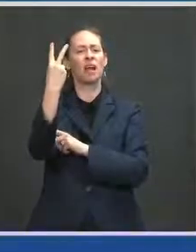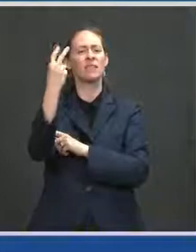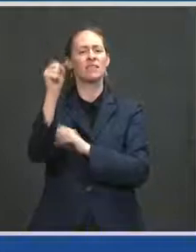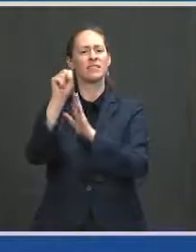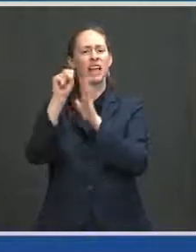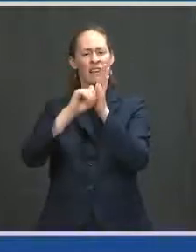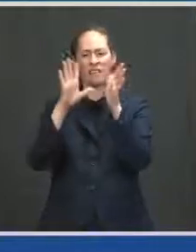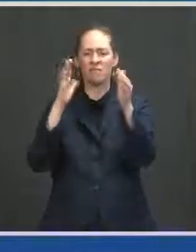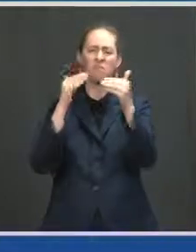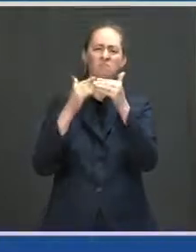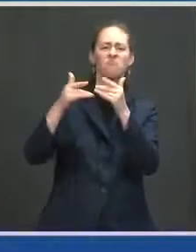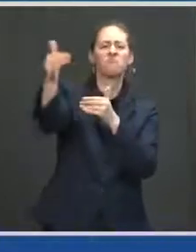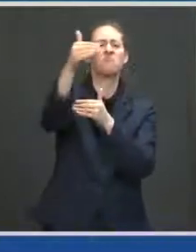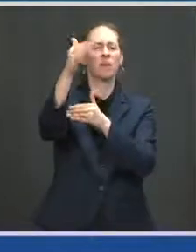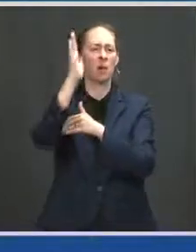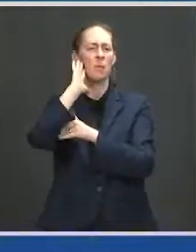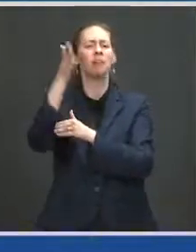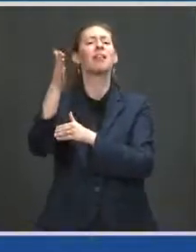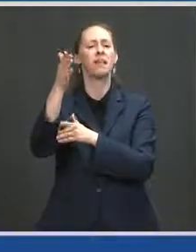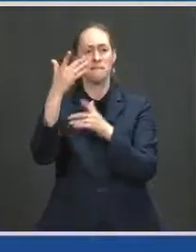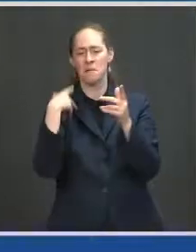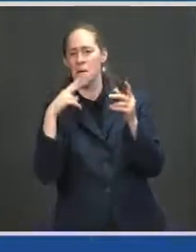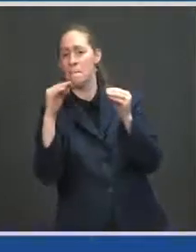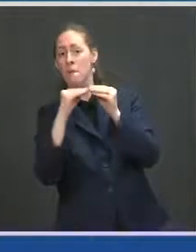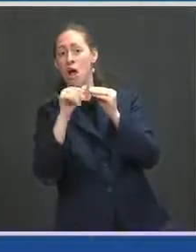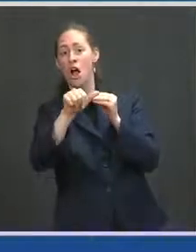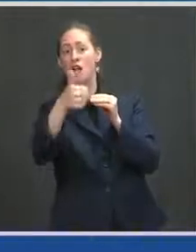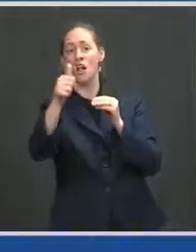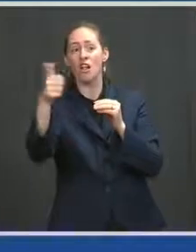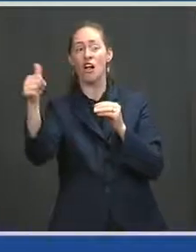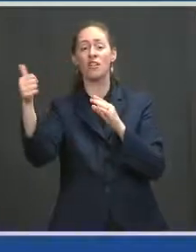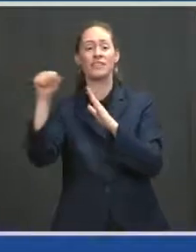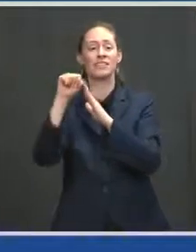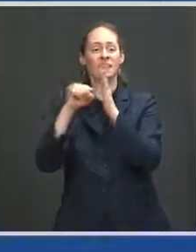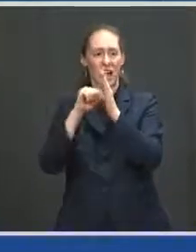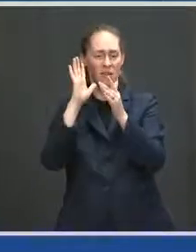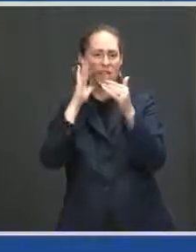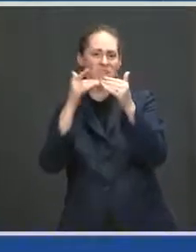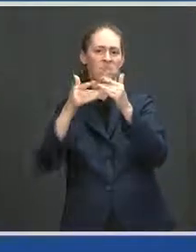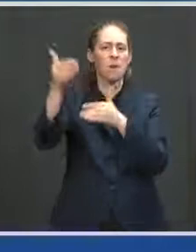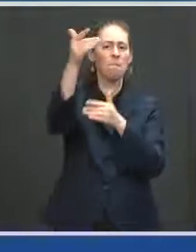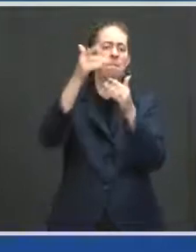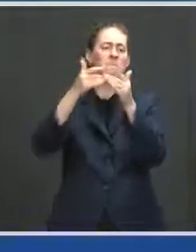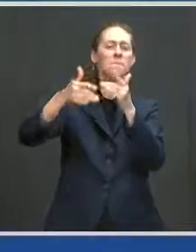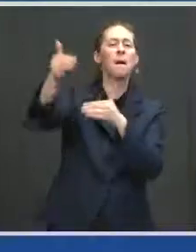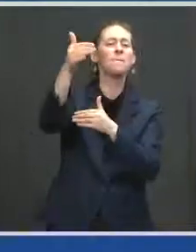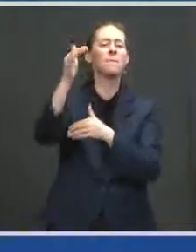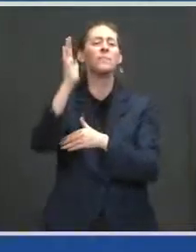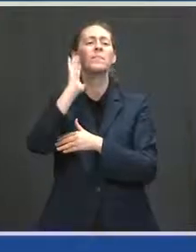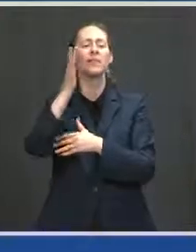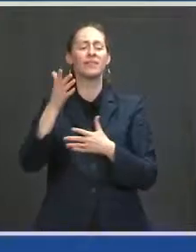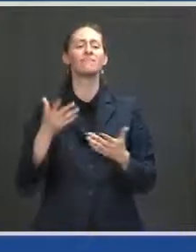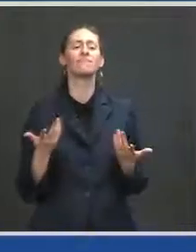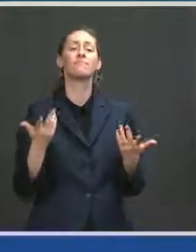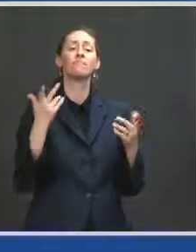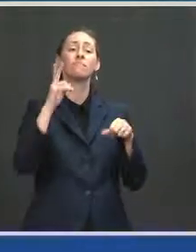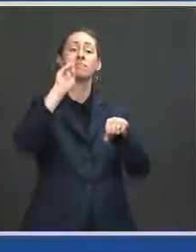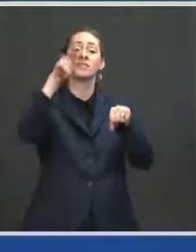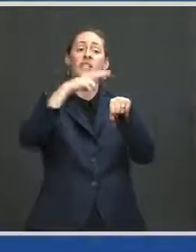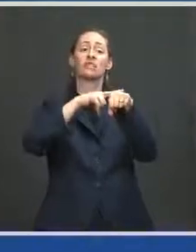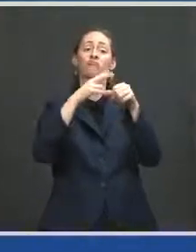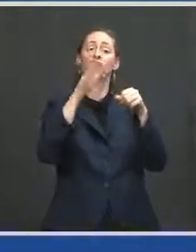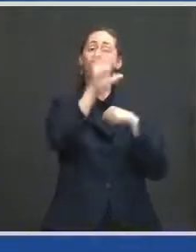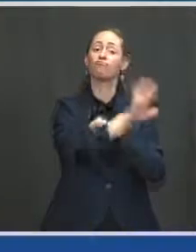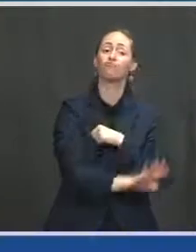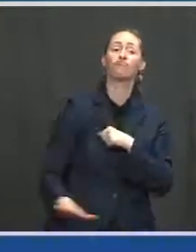We expect more to make this milestone this week. Nationally, we're at 63 percent of adults with